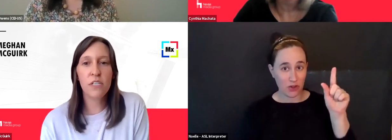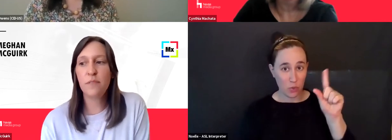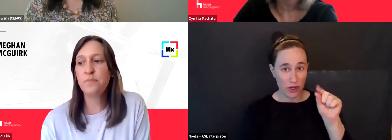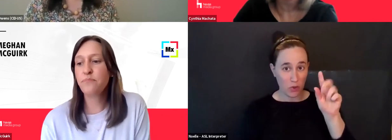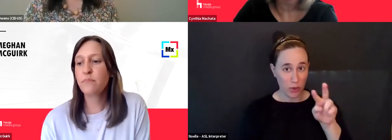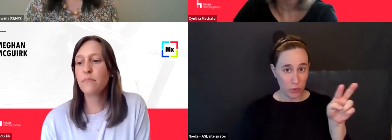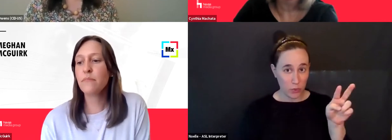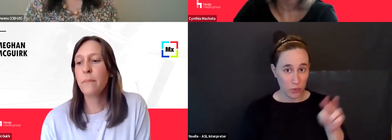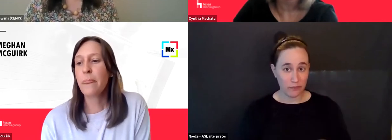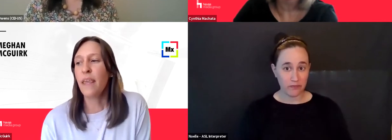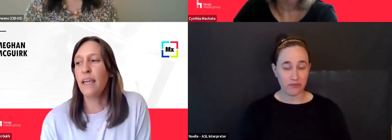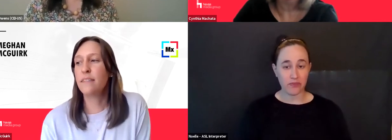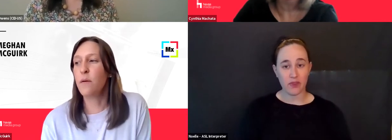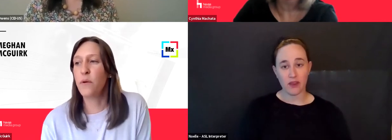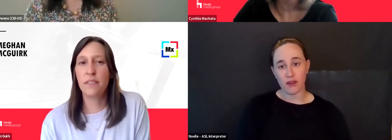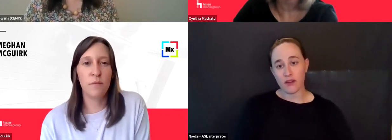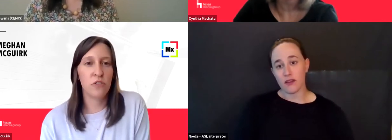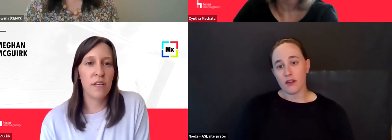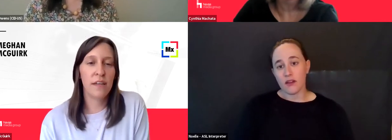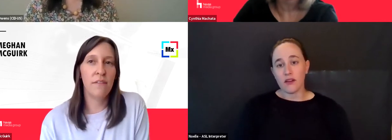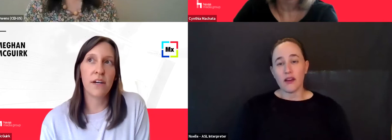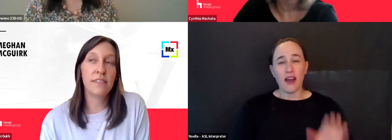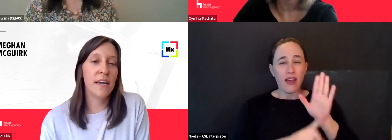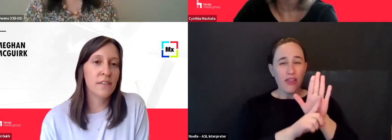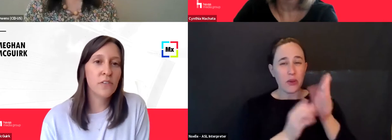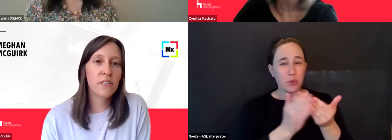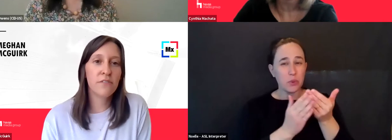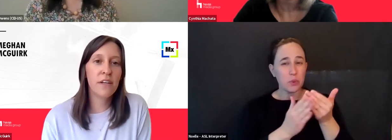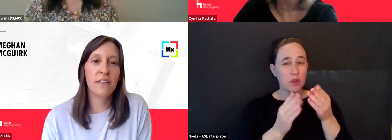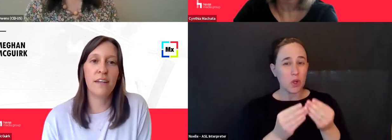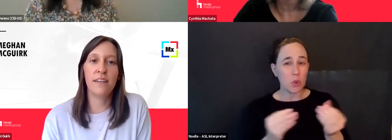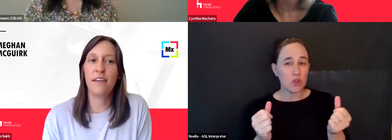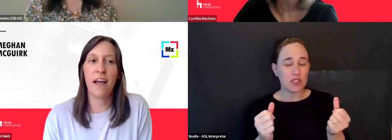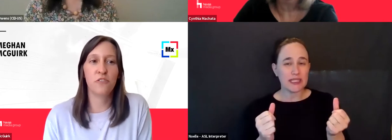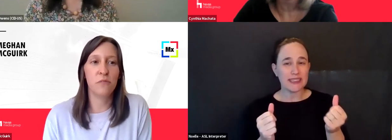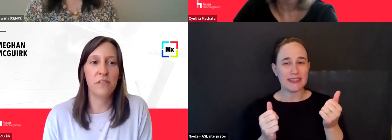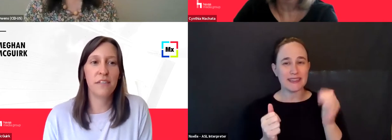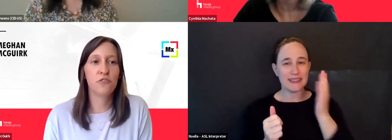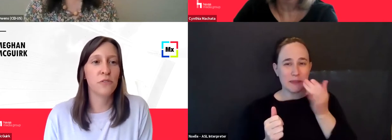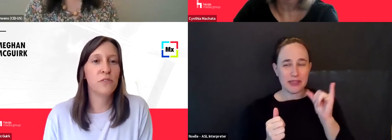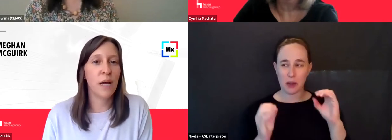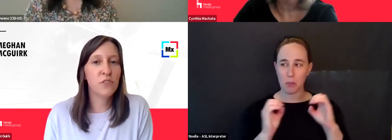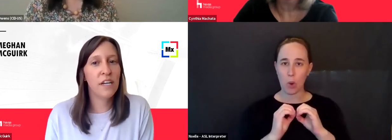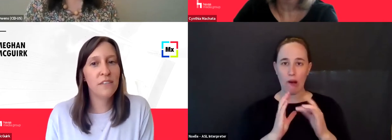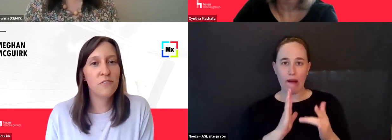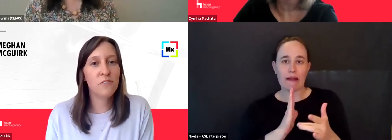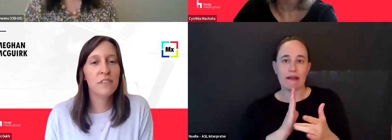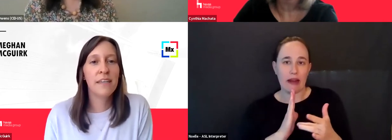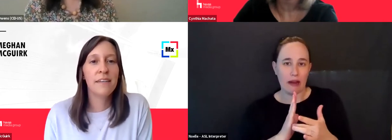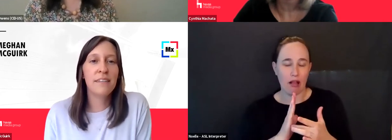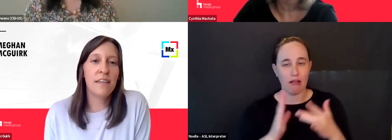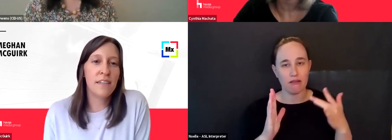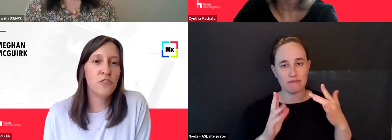solution in some ways seems just like a very technical difference and not like an actual, like true step change.